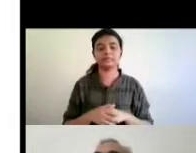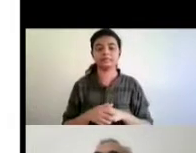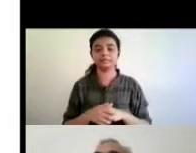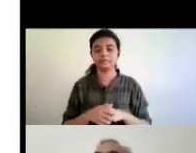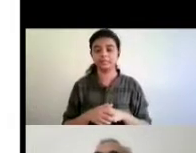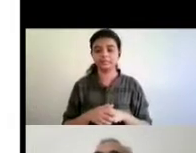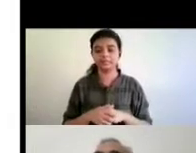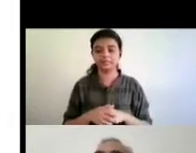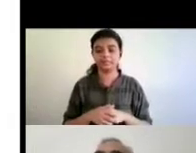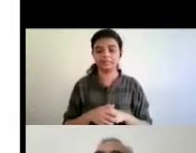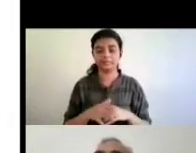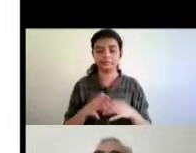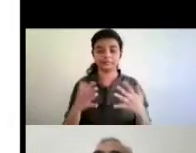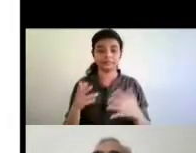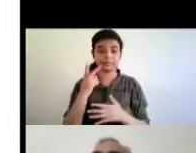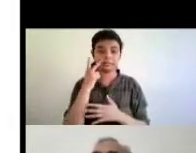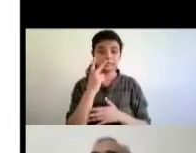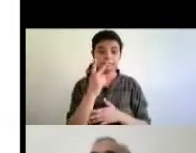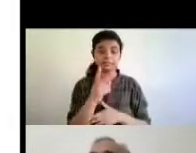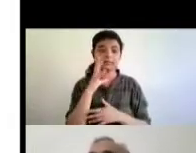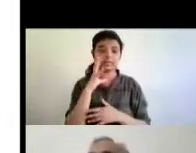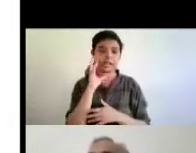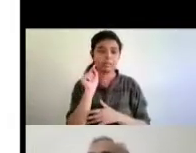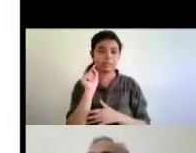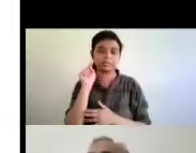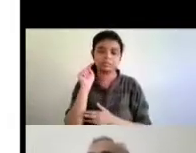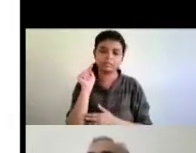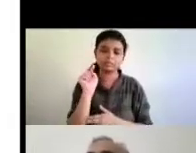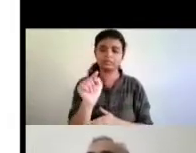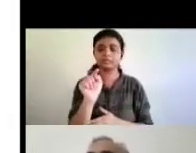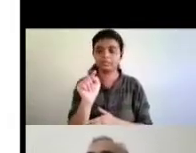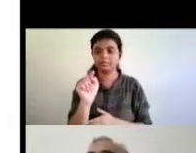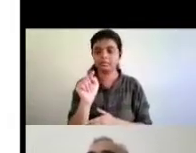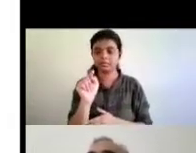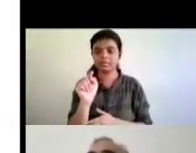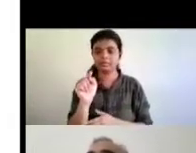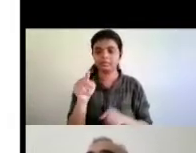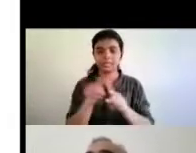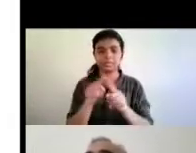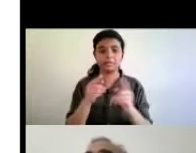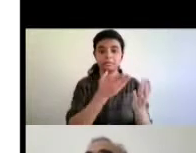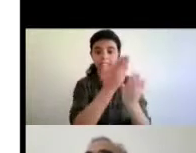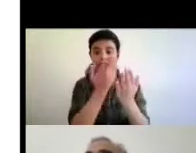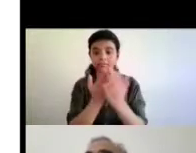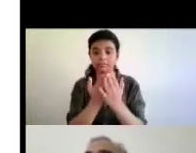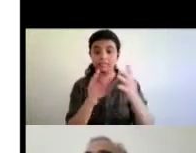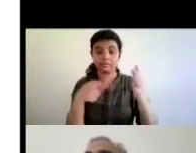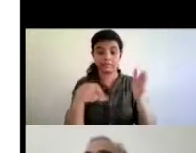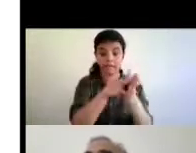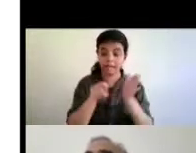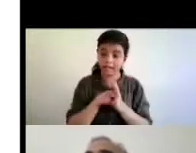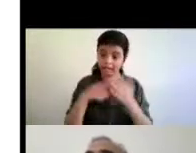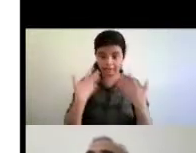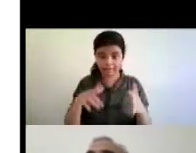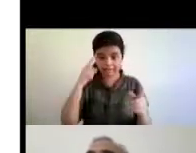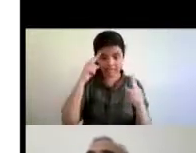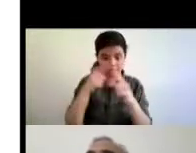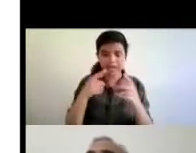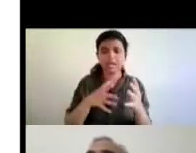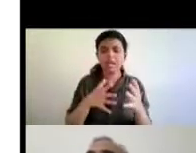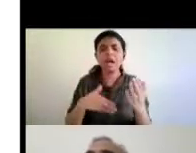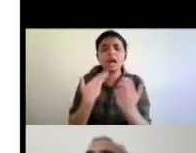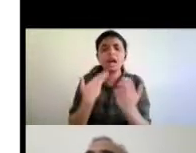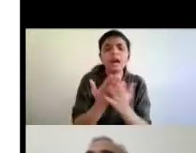so one of the key terms or the key things for the implementation of this treaty is a term called authorized